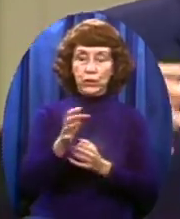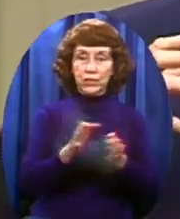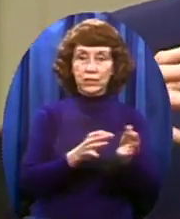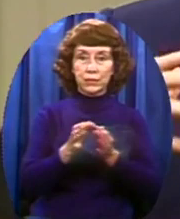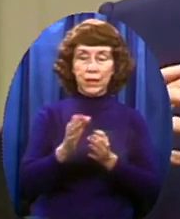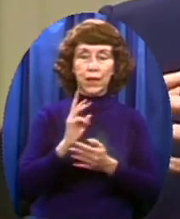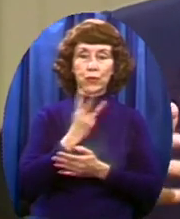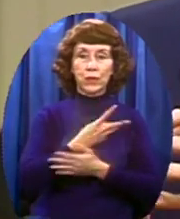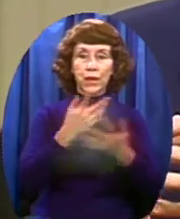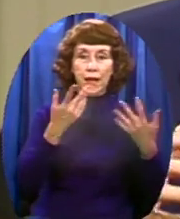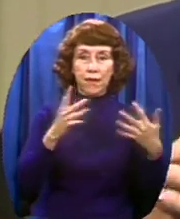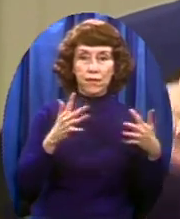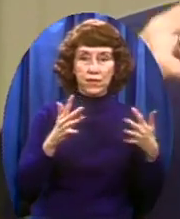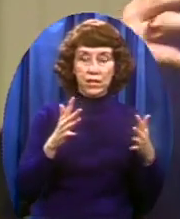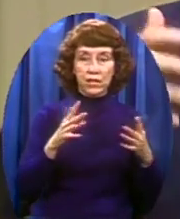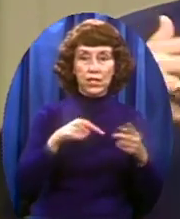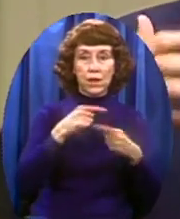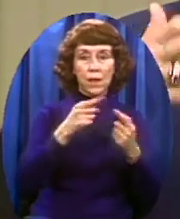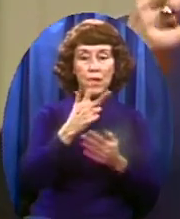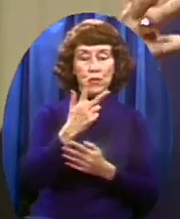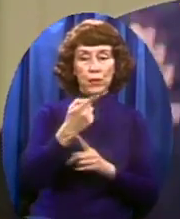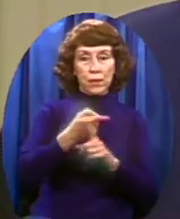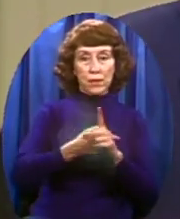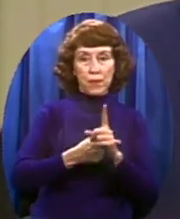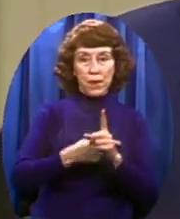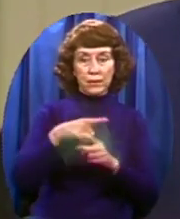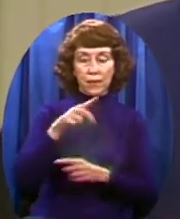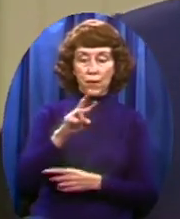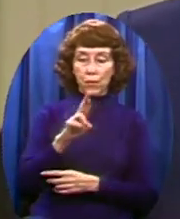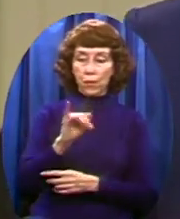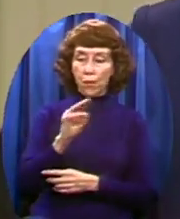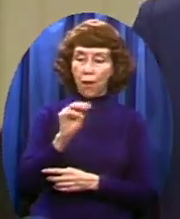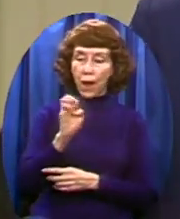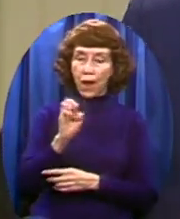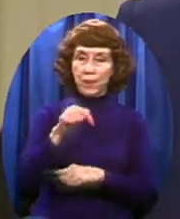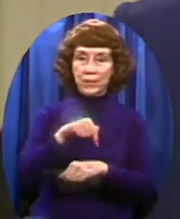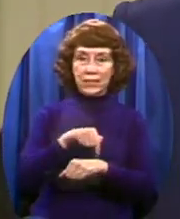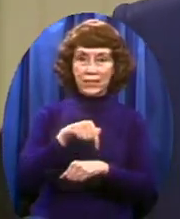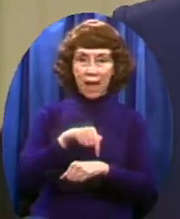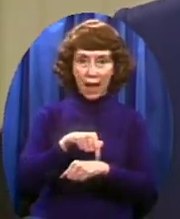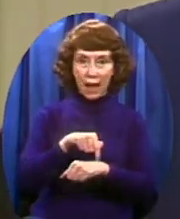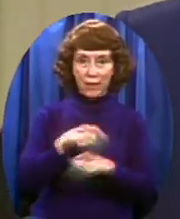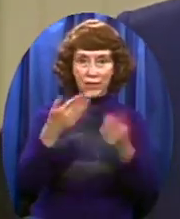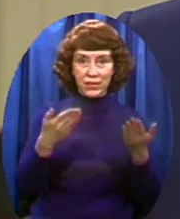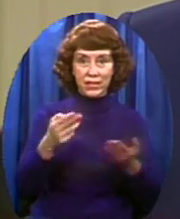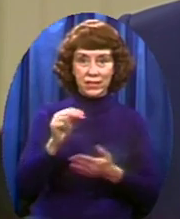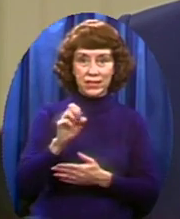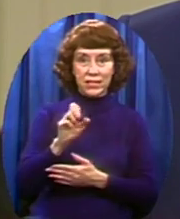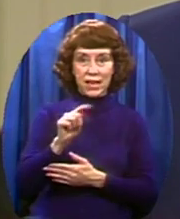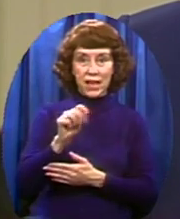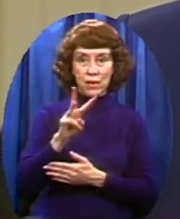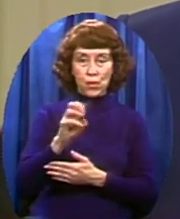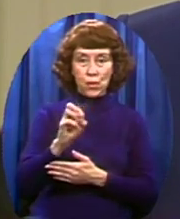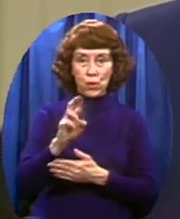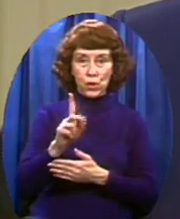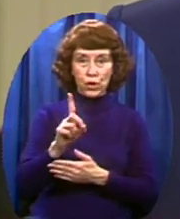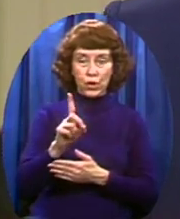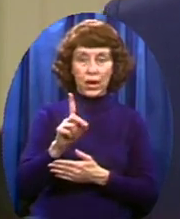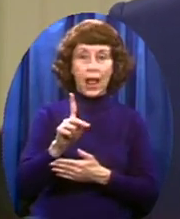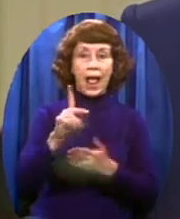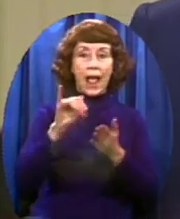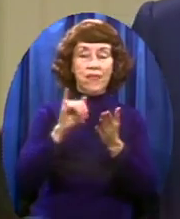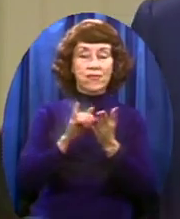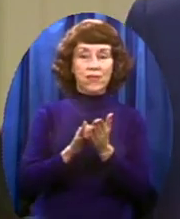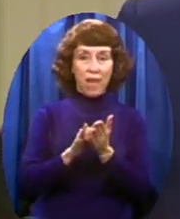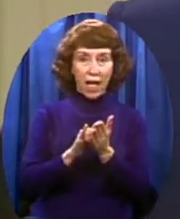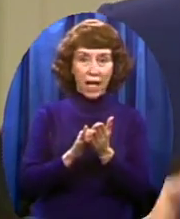four months of prime time programming Along with the network that we're on right now And that prime time programming on what we